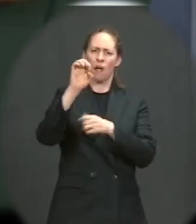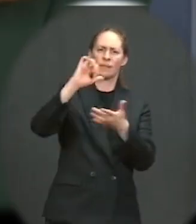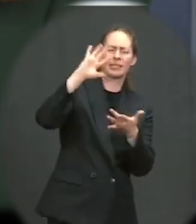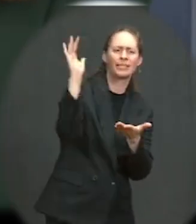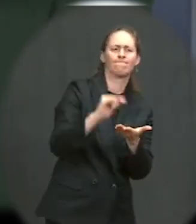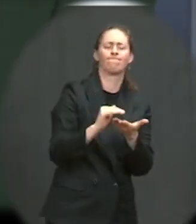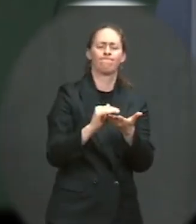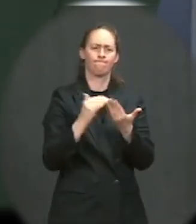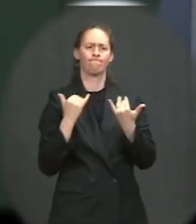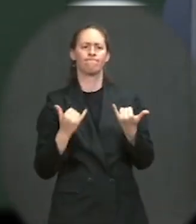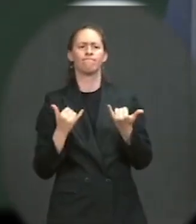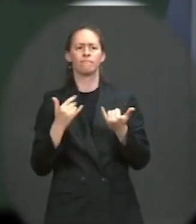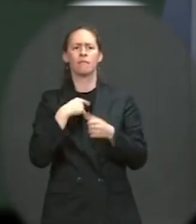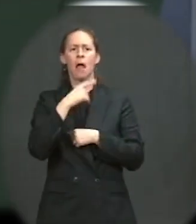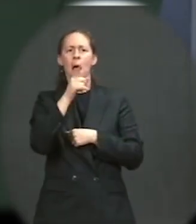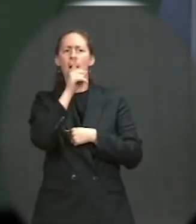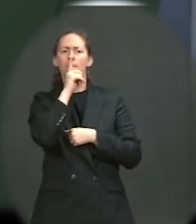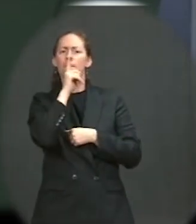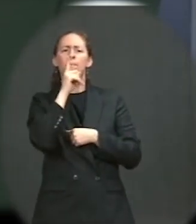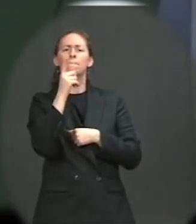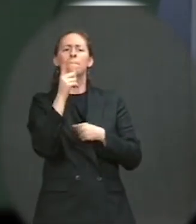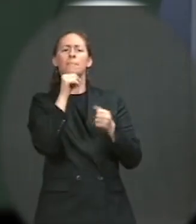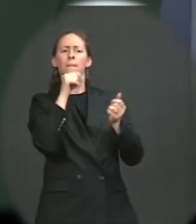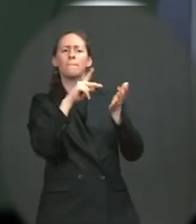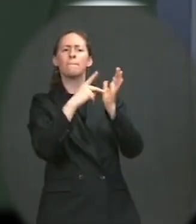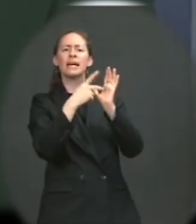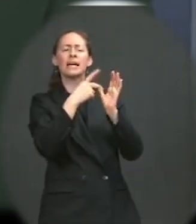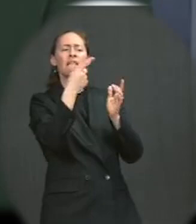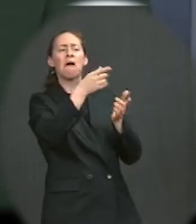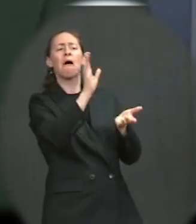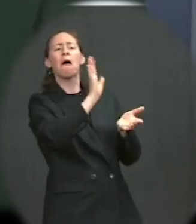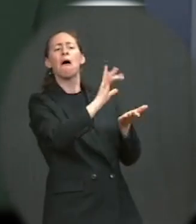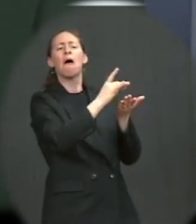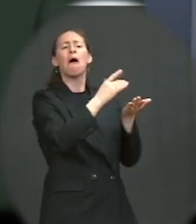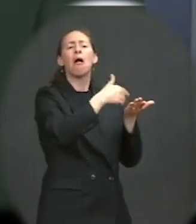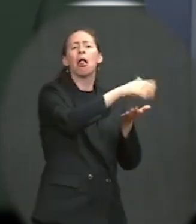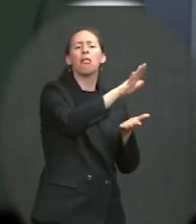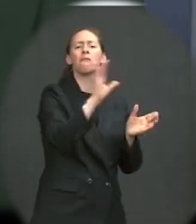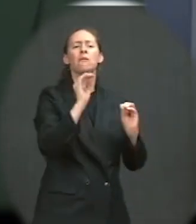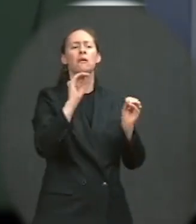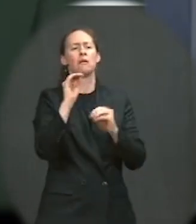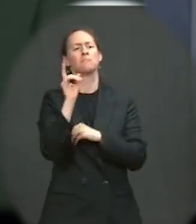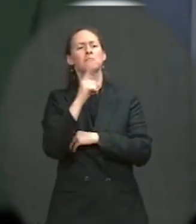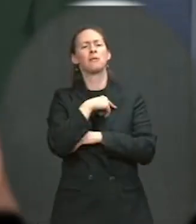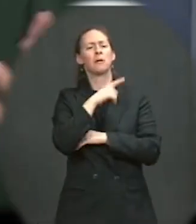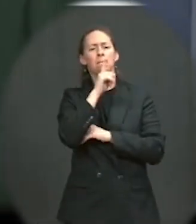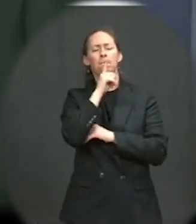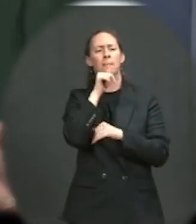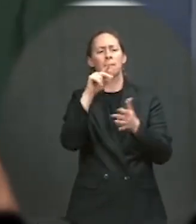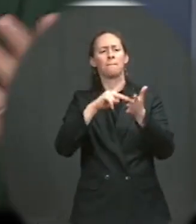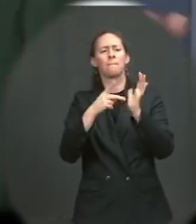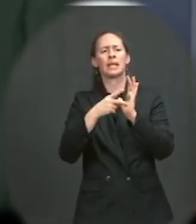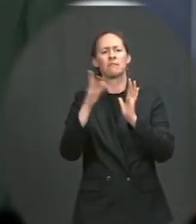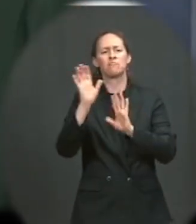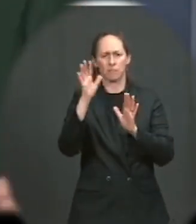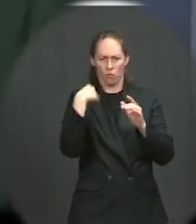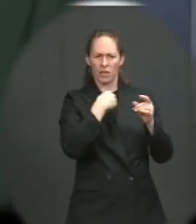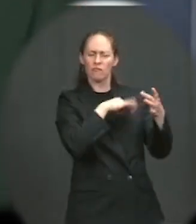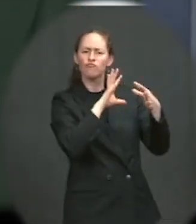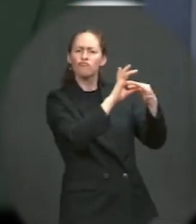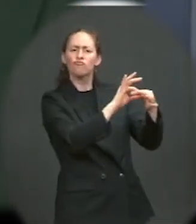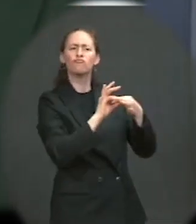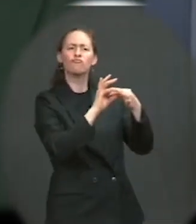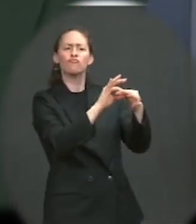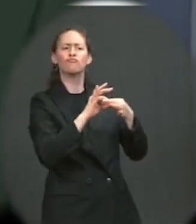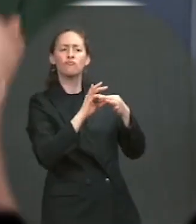not meant to diminish anyone, including the individual you mentioned, and I'm sure we will be closely engaged with them and others who are not a part of